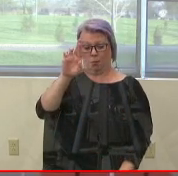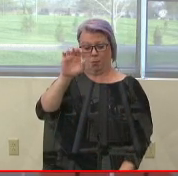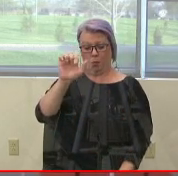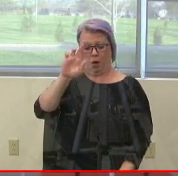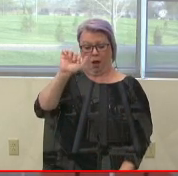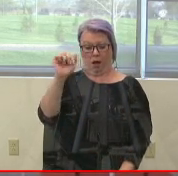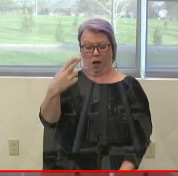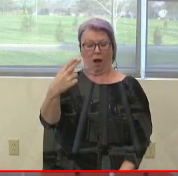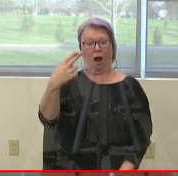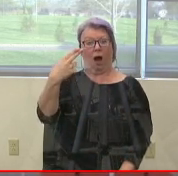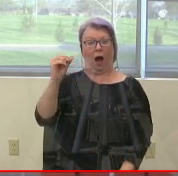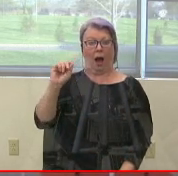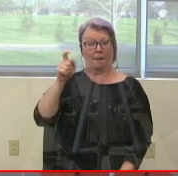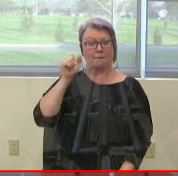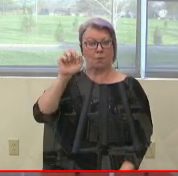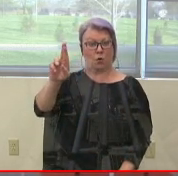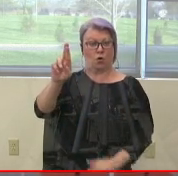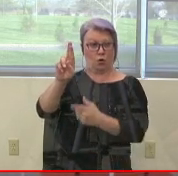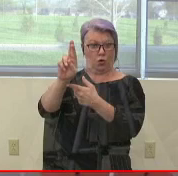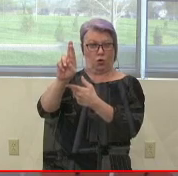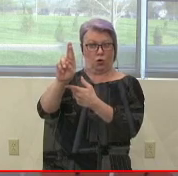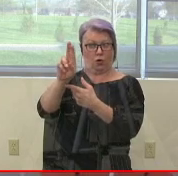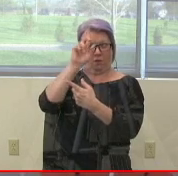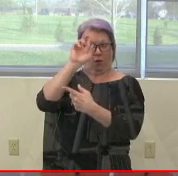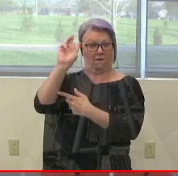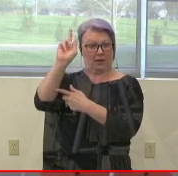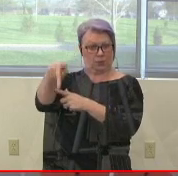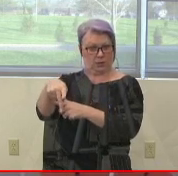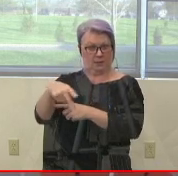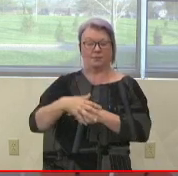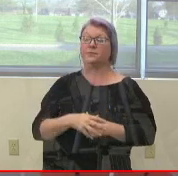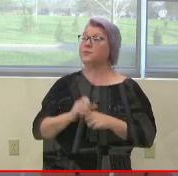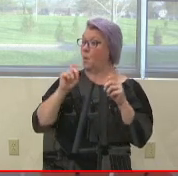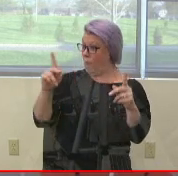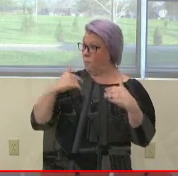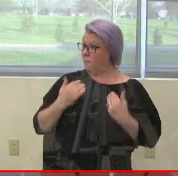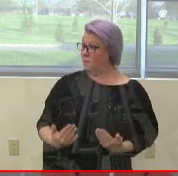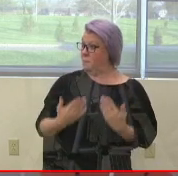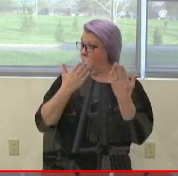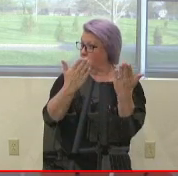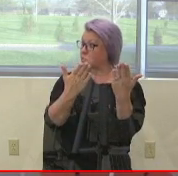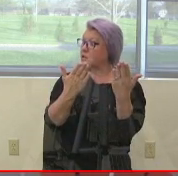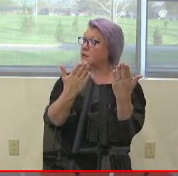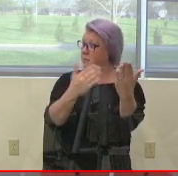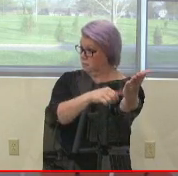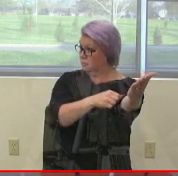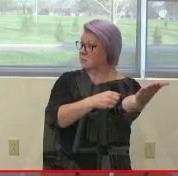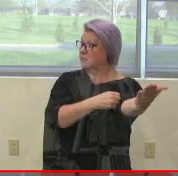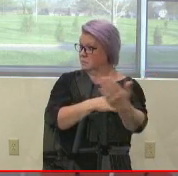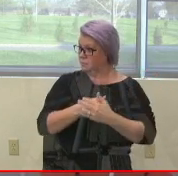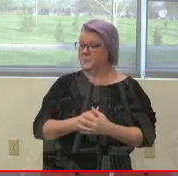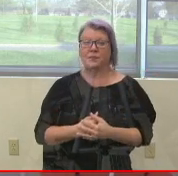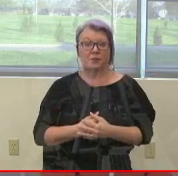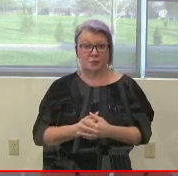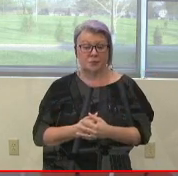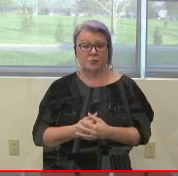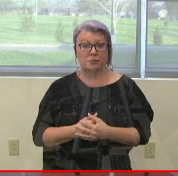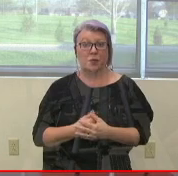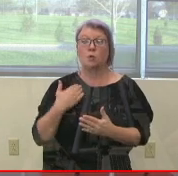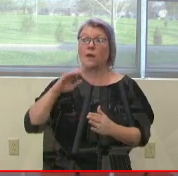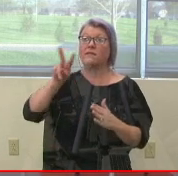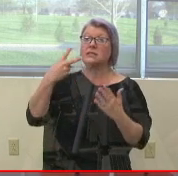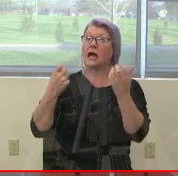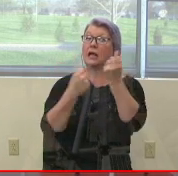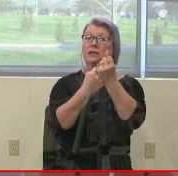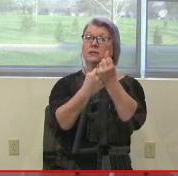Okay. There's been a motion for Deborah Hopper to be elected as vice president of the Parkway Board of Education. Do I have a